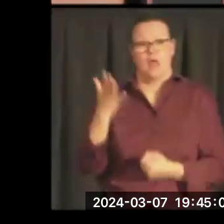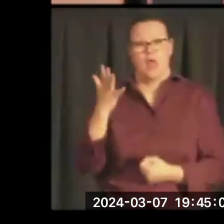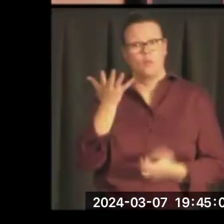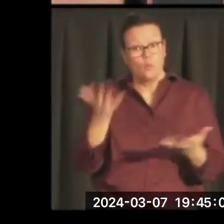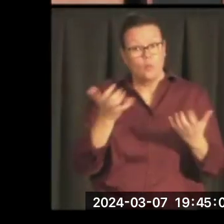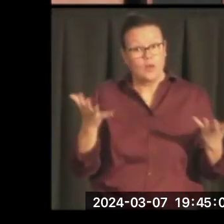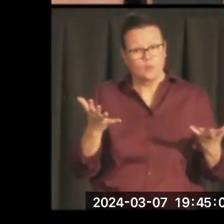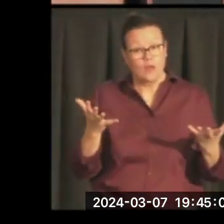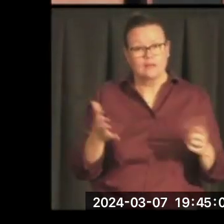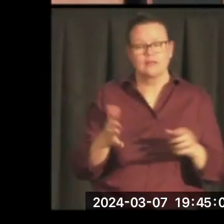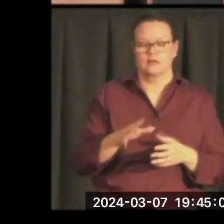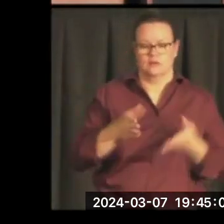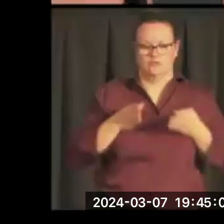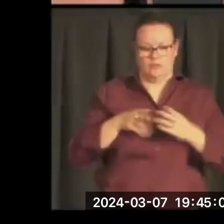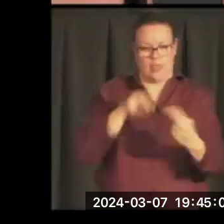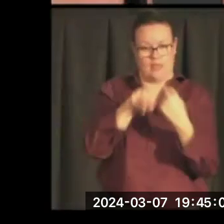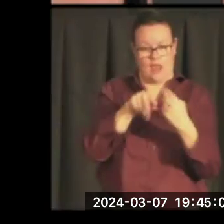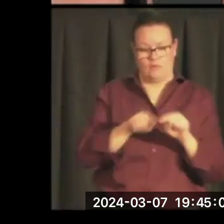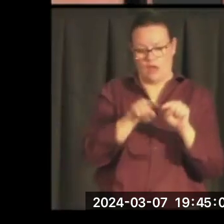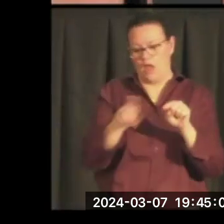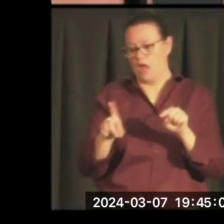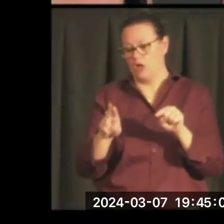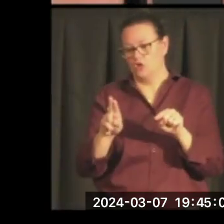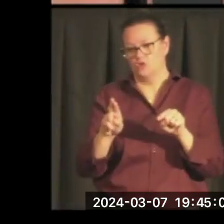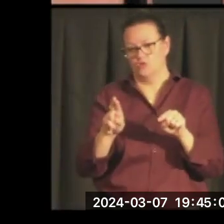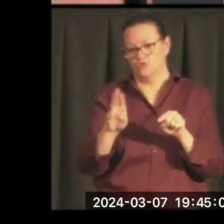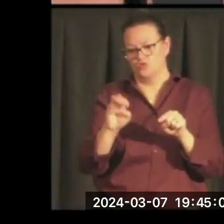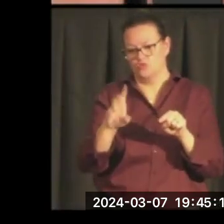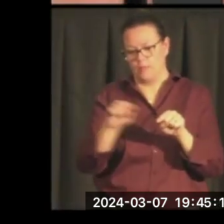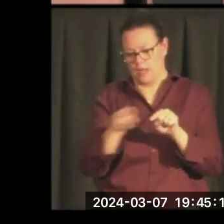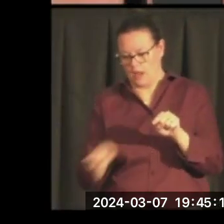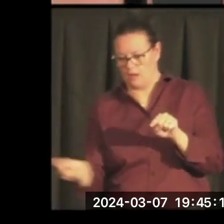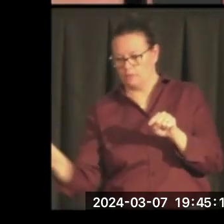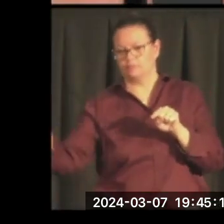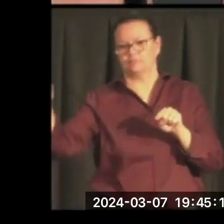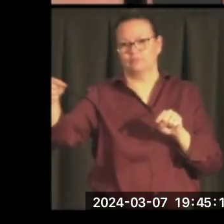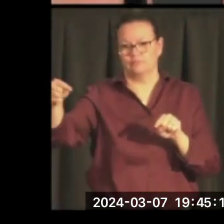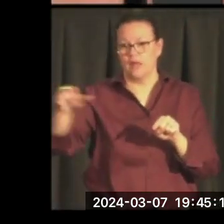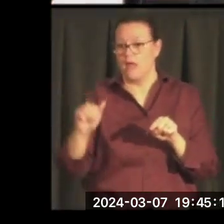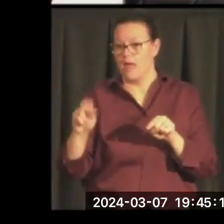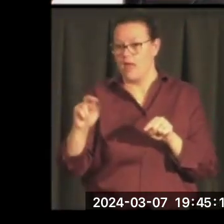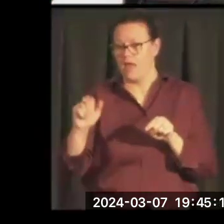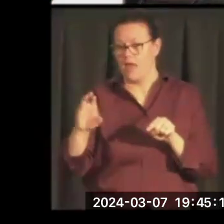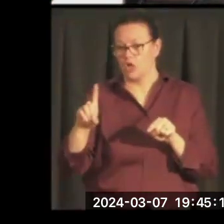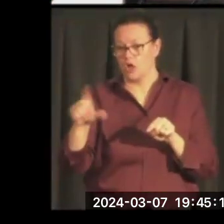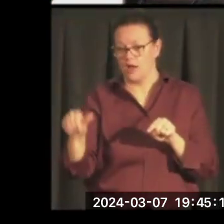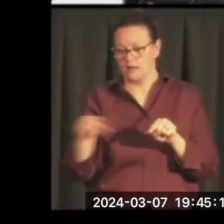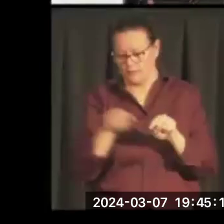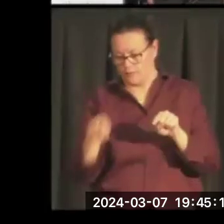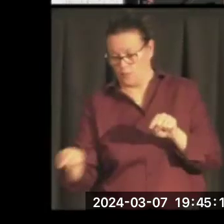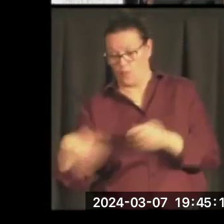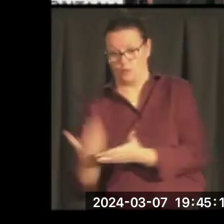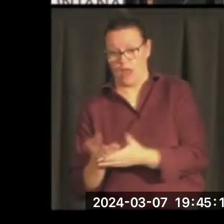Phillipsburg up by Georgetown Lake and come down into Anaconda. So this is for those of you with Anaconda connections. We drove into